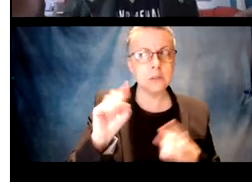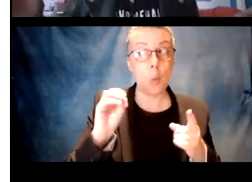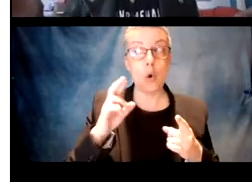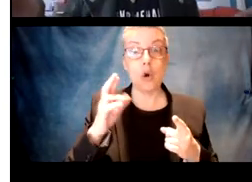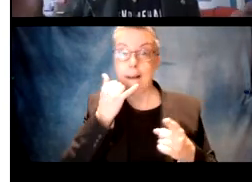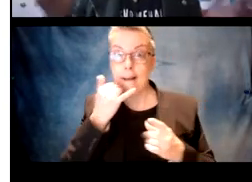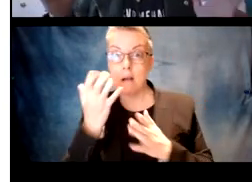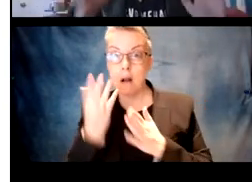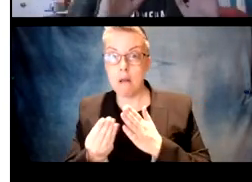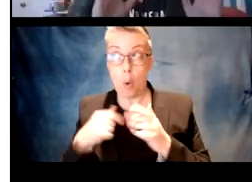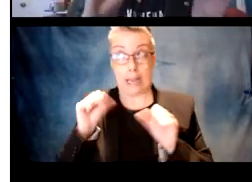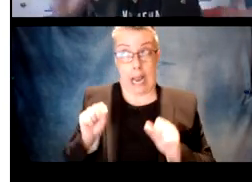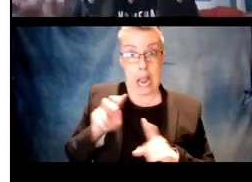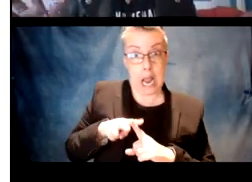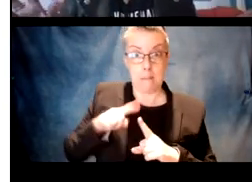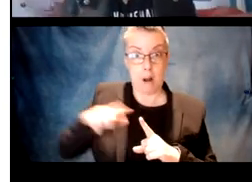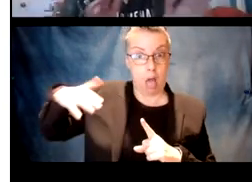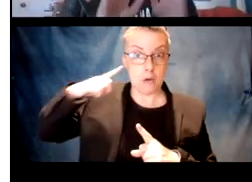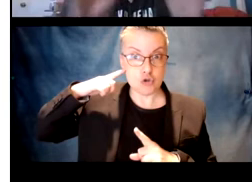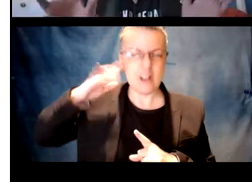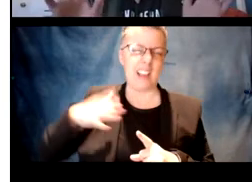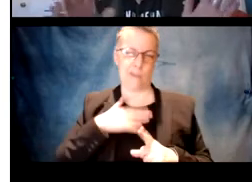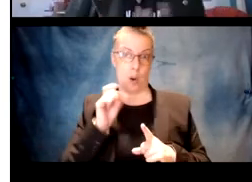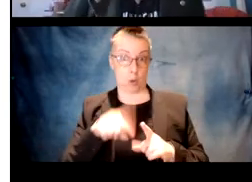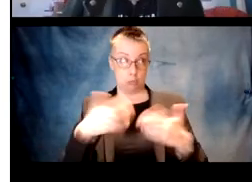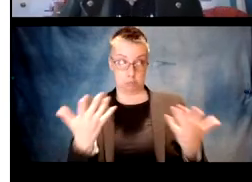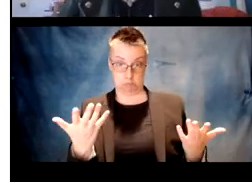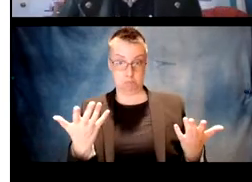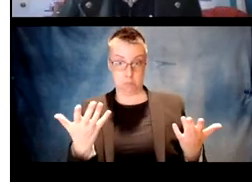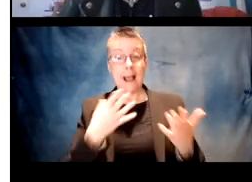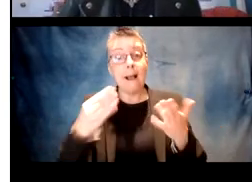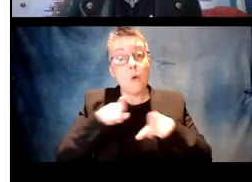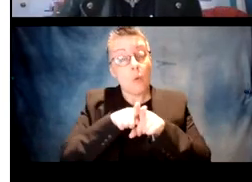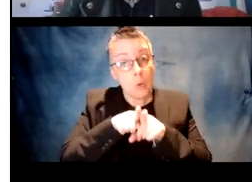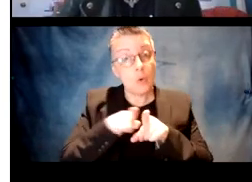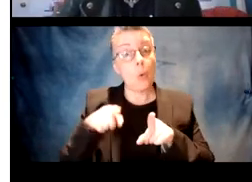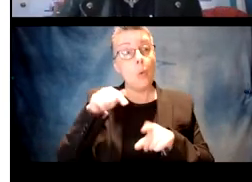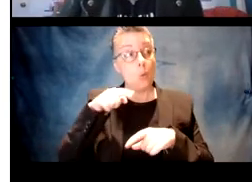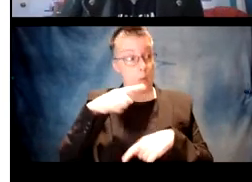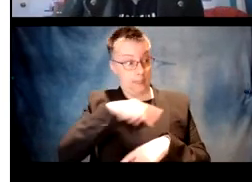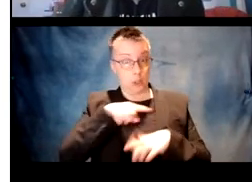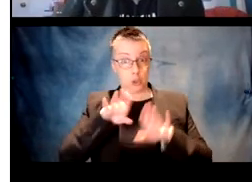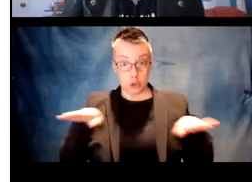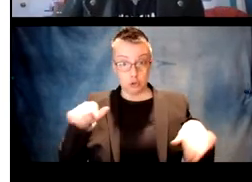exist? Or is it it was accidental? Or is it a gap? That's basically the question I'm asking.